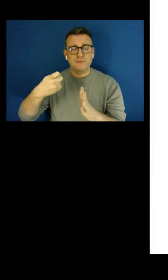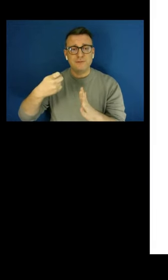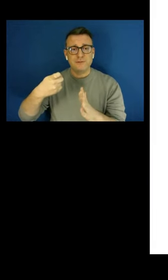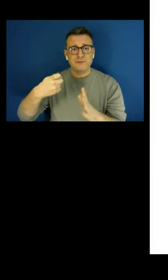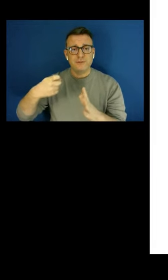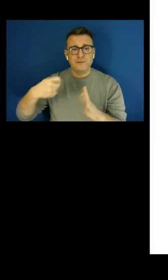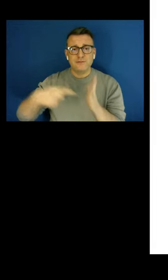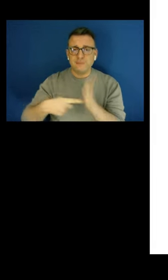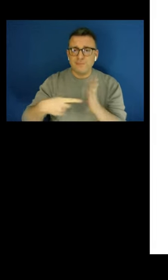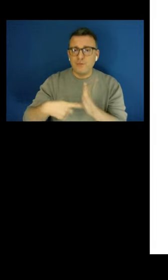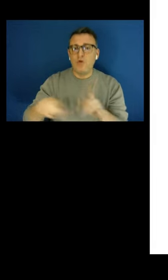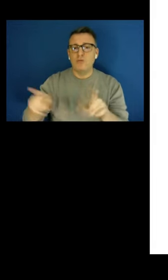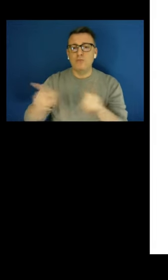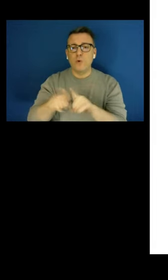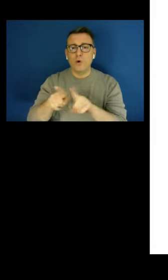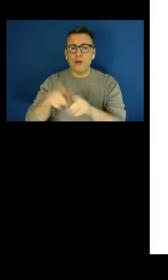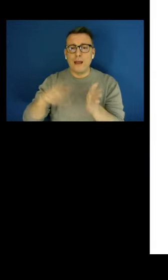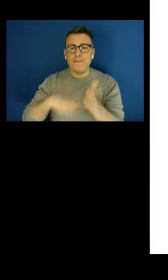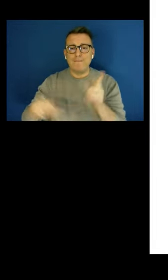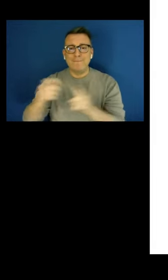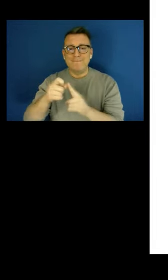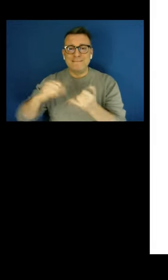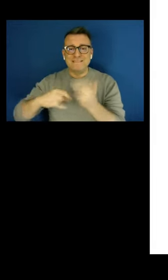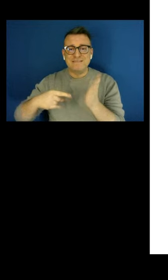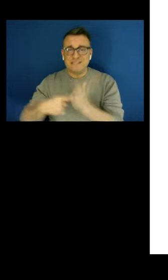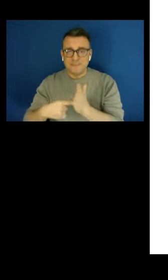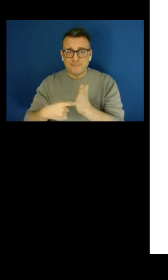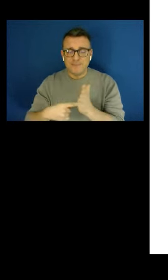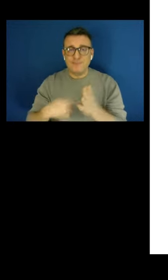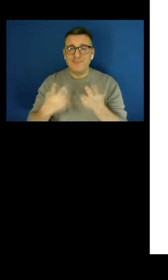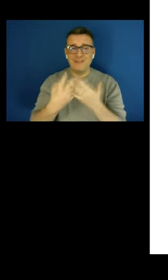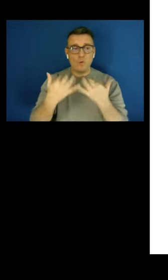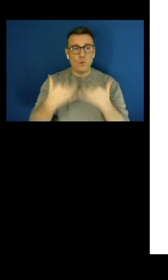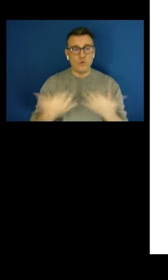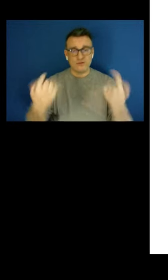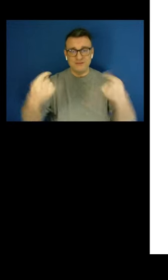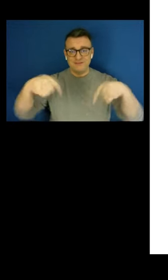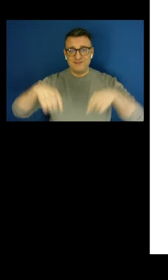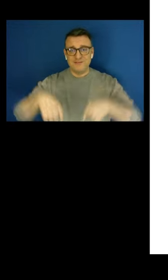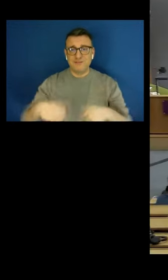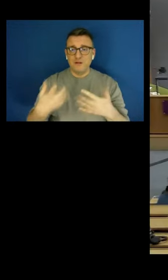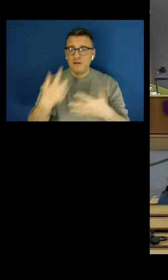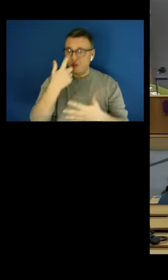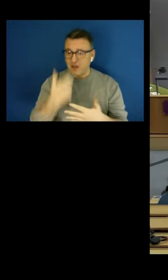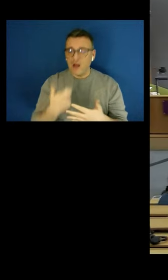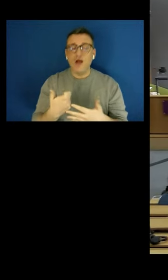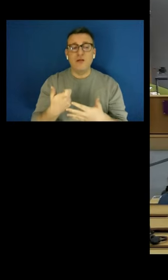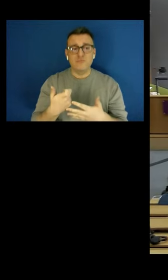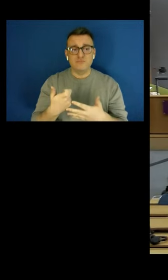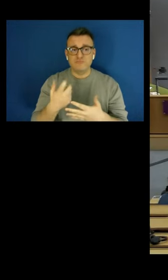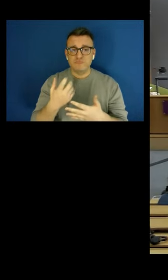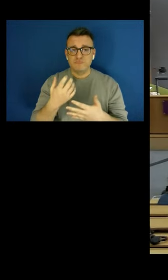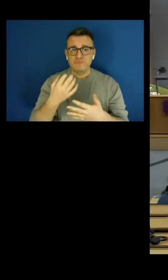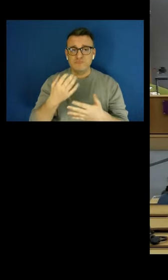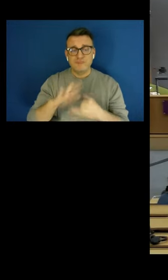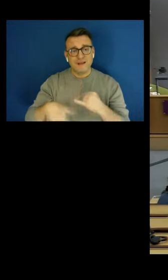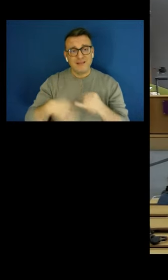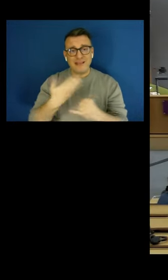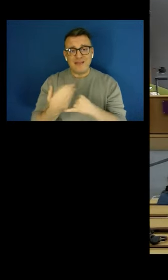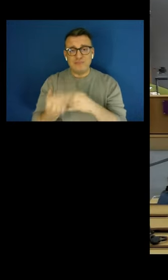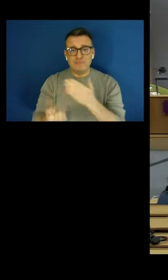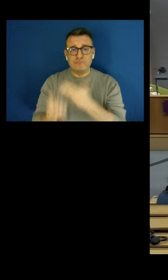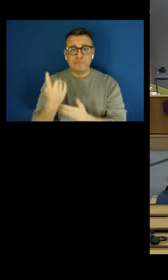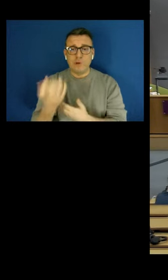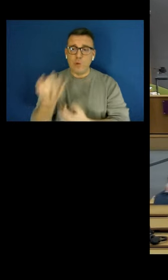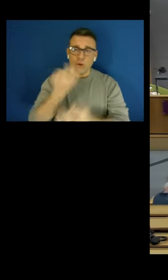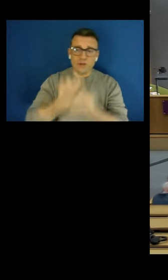The audience here at the Said Theatre will be able to make some questions at the end of the event and also we